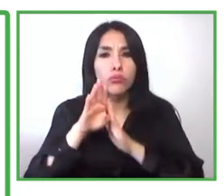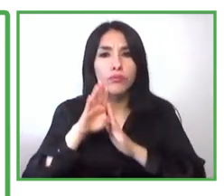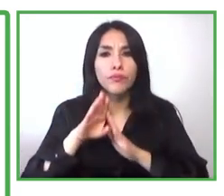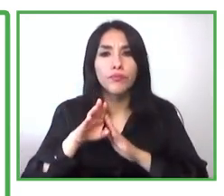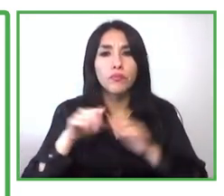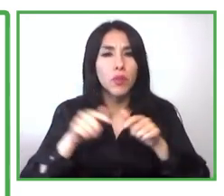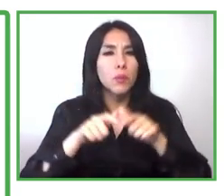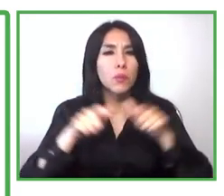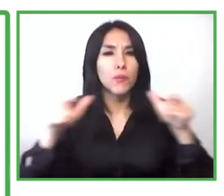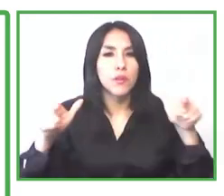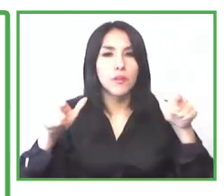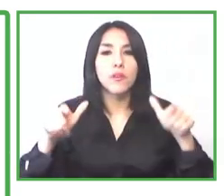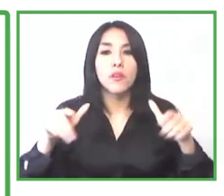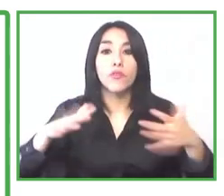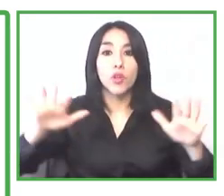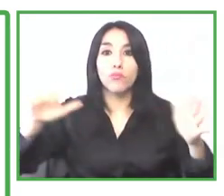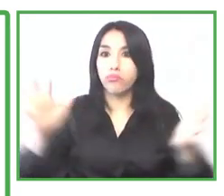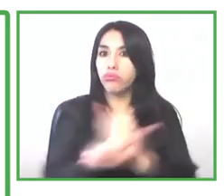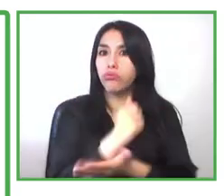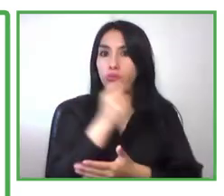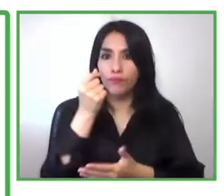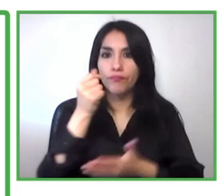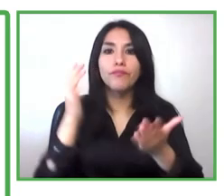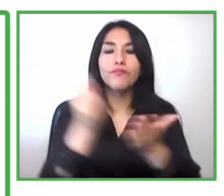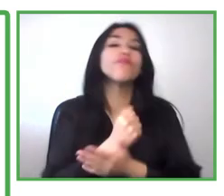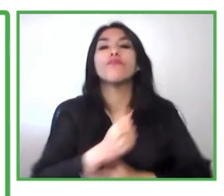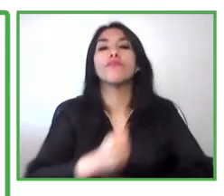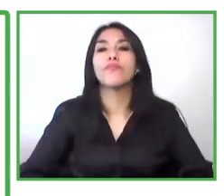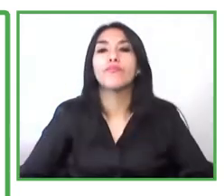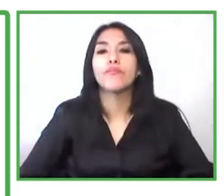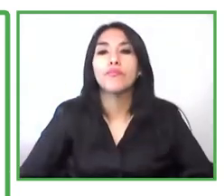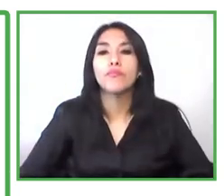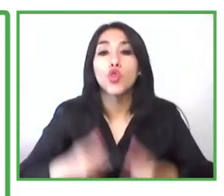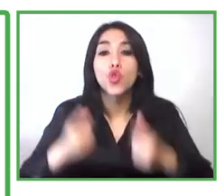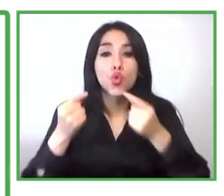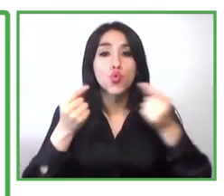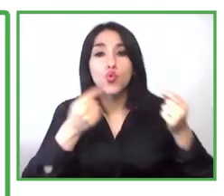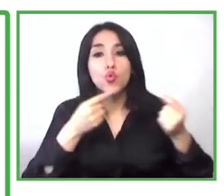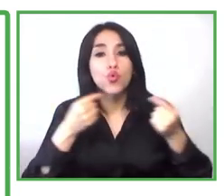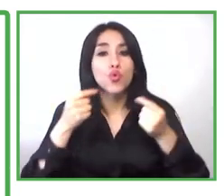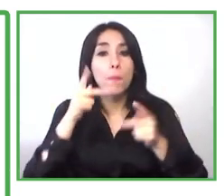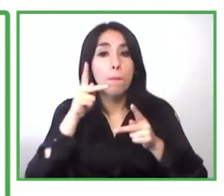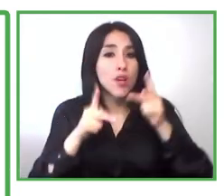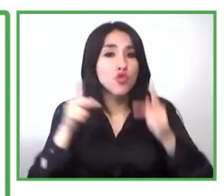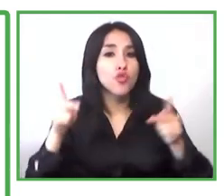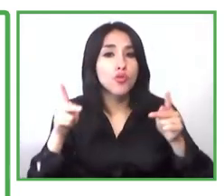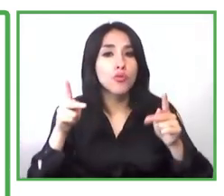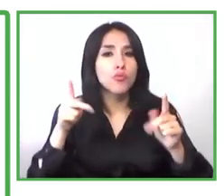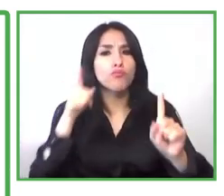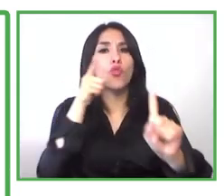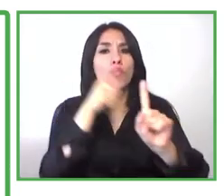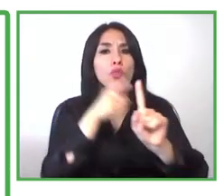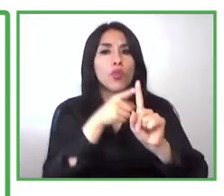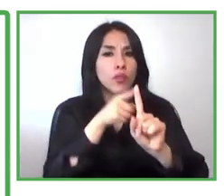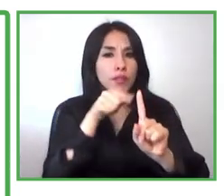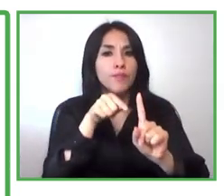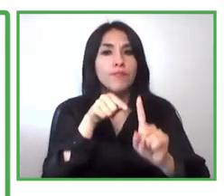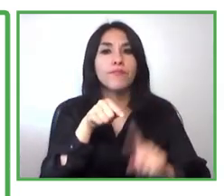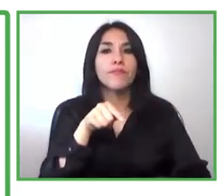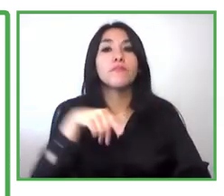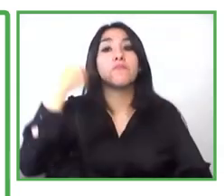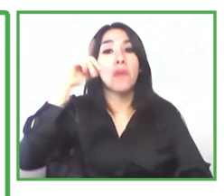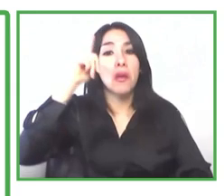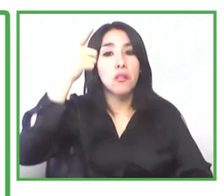we had the tactics different tactics so how to fulfill this objective and those goals and how to